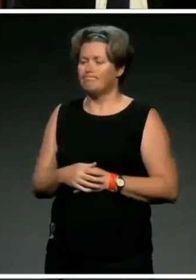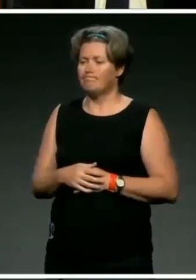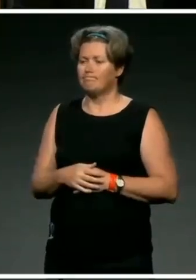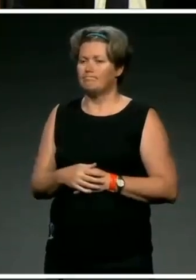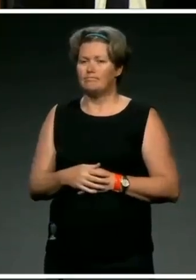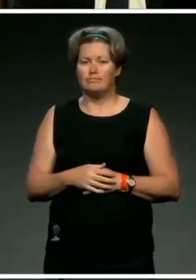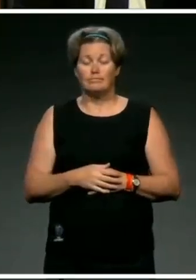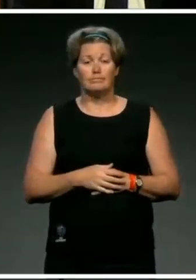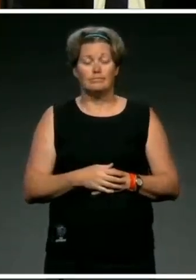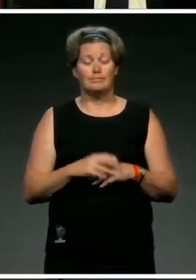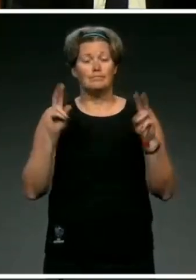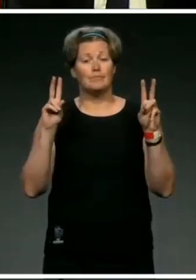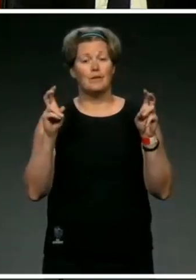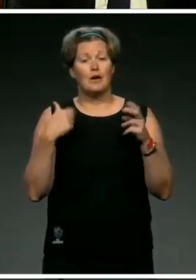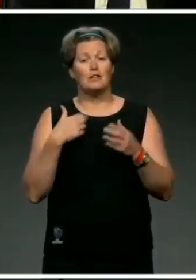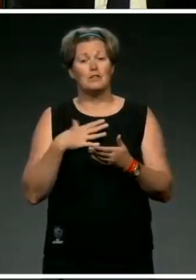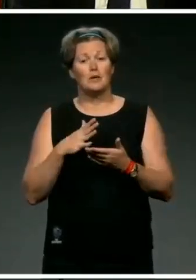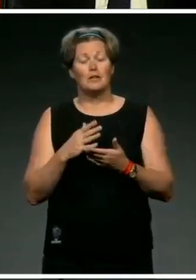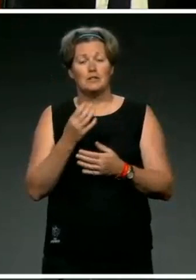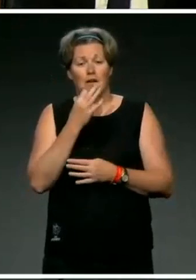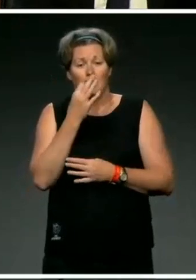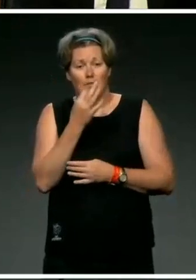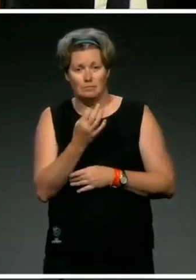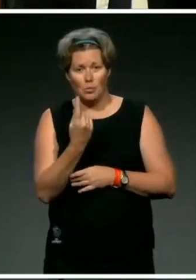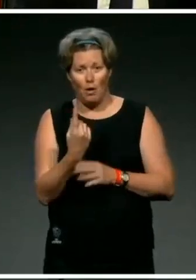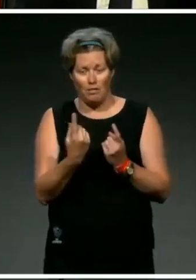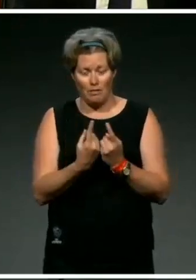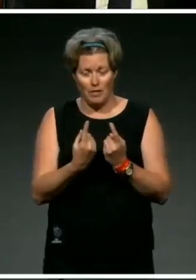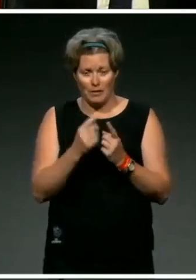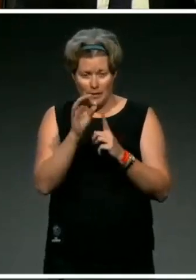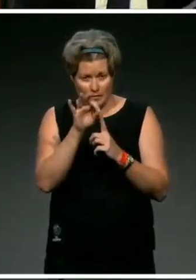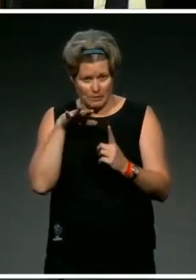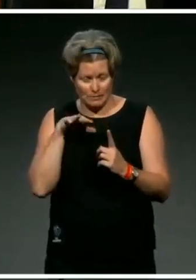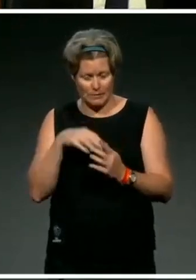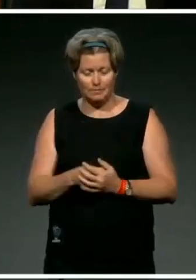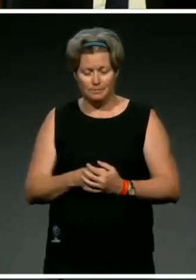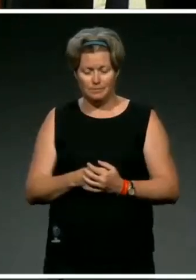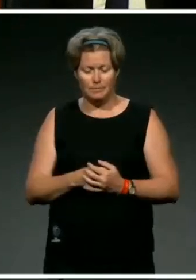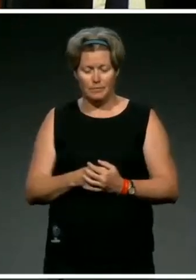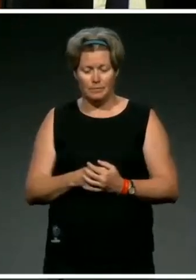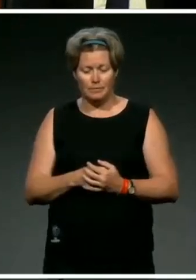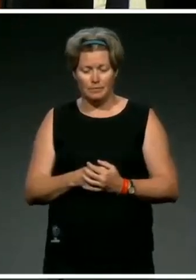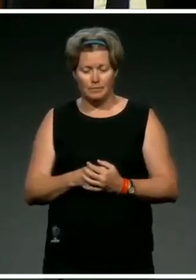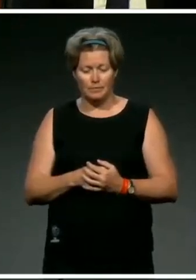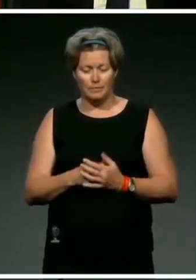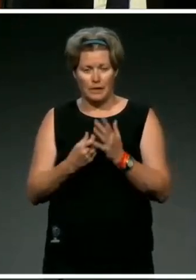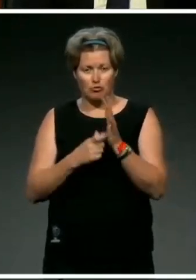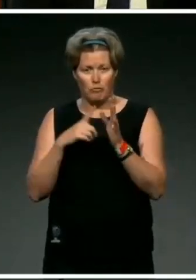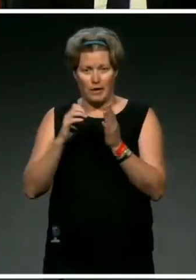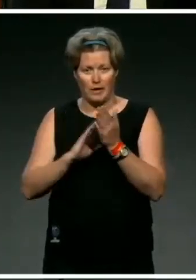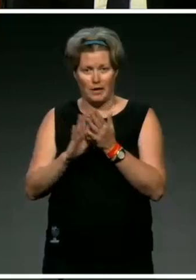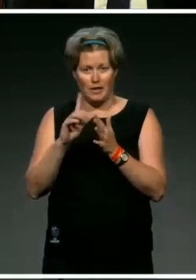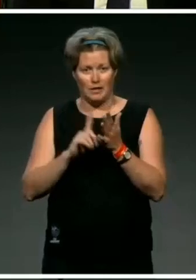So, on that topic, I did just want to address one thing very specifically, which is, as Rachel said before,